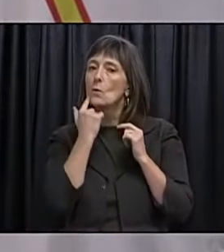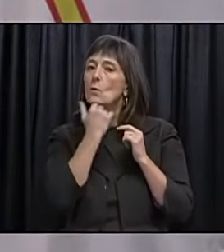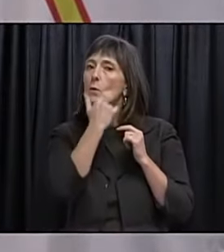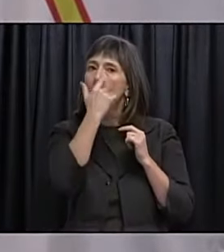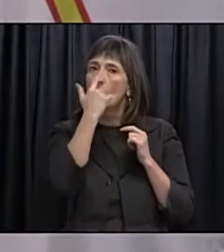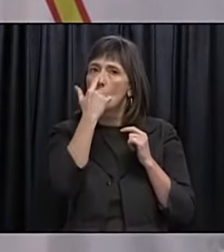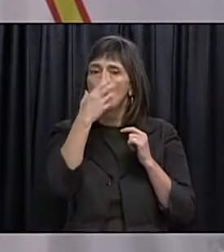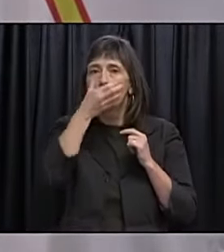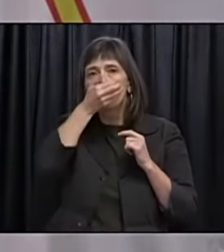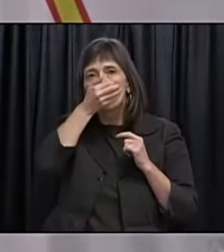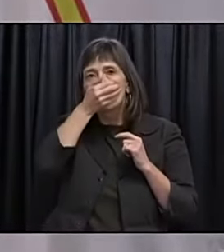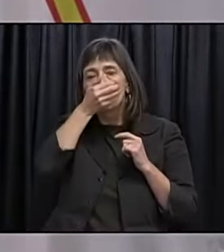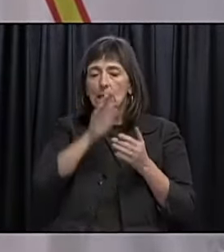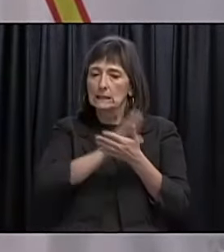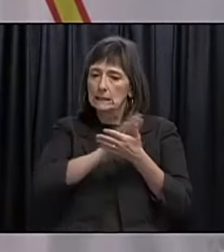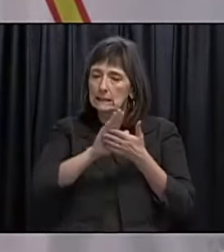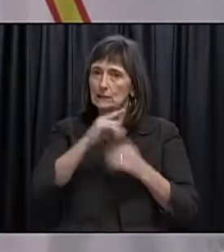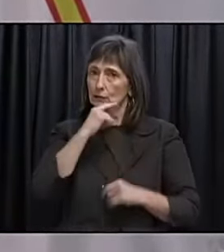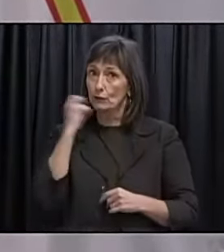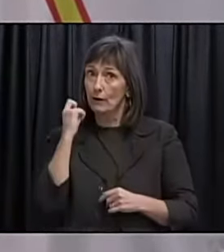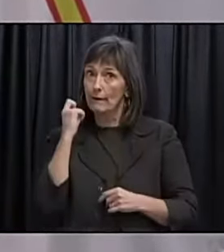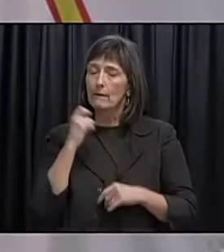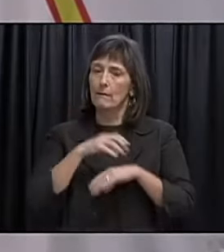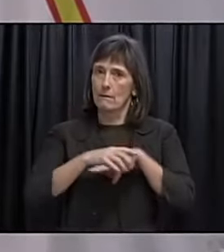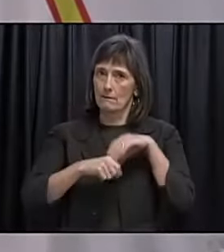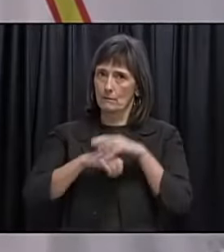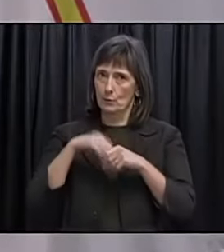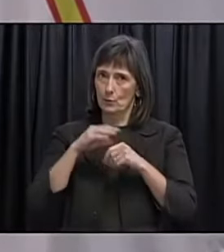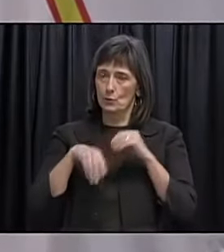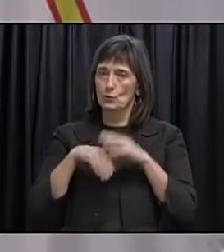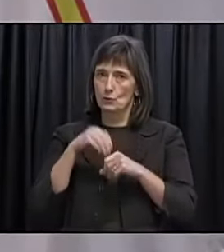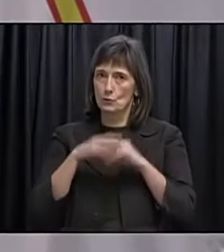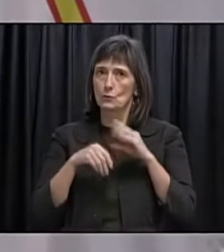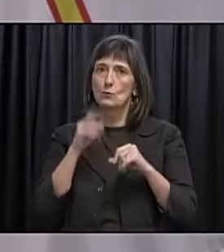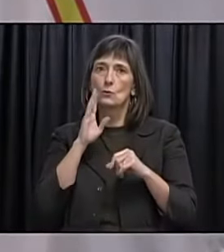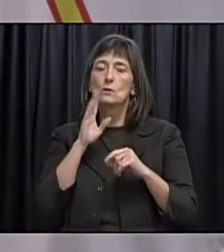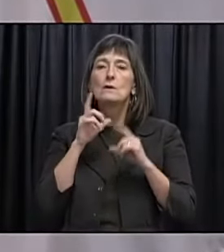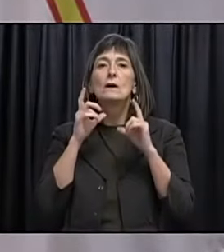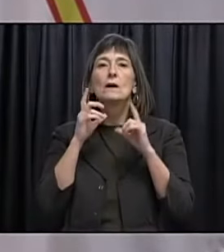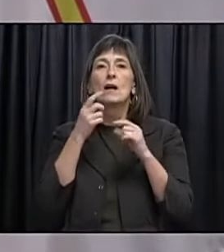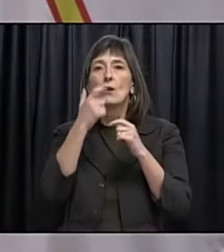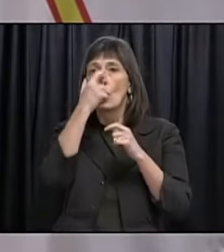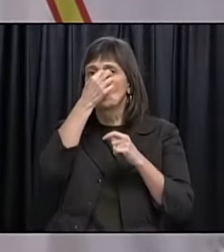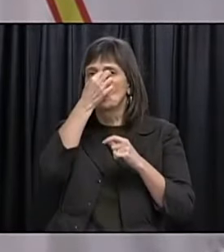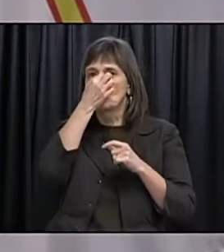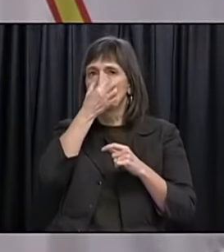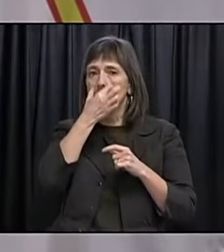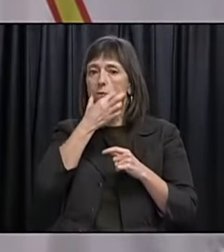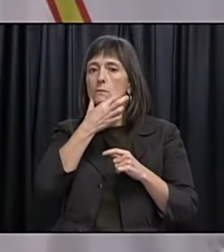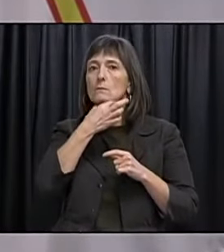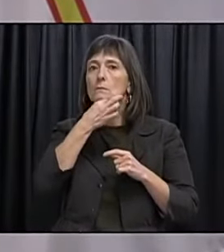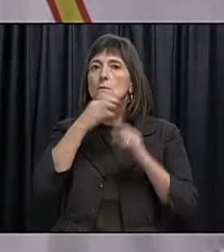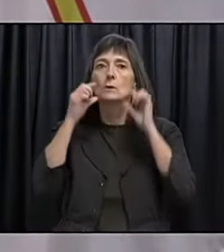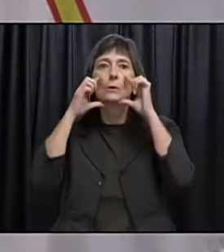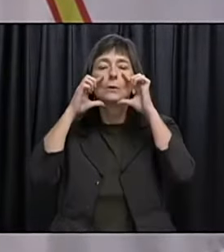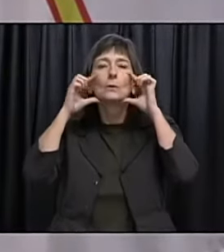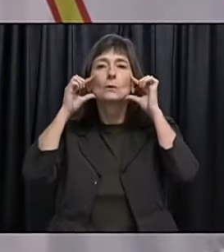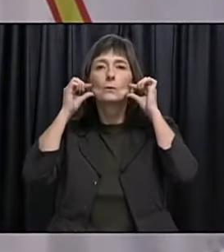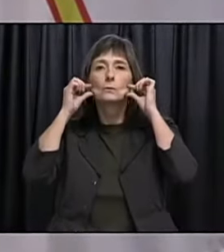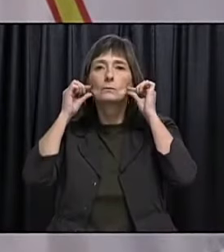mouth, be clean and dry and be comfortable and large enough to comfortably cover the nose and mouth with gaping.